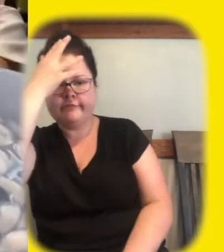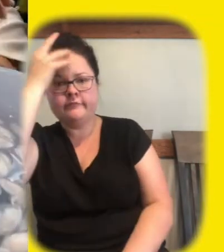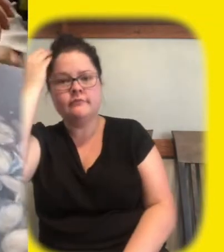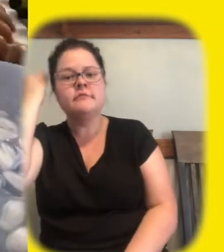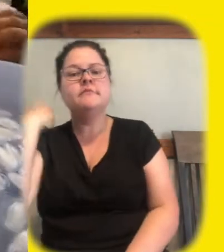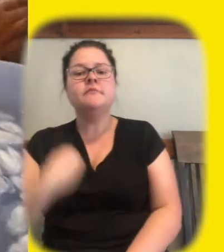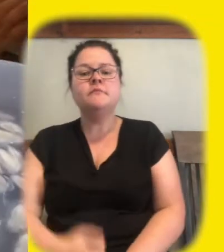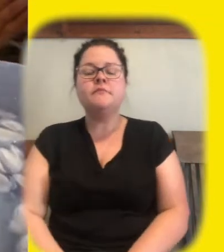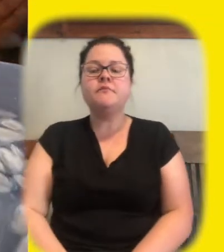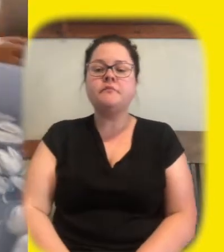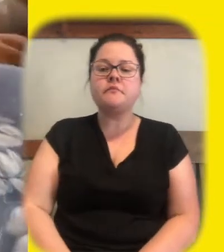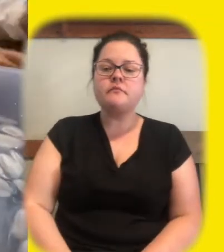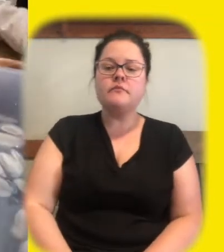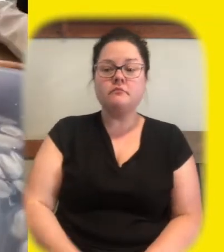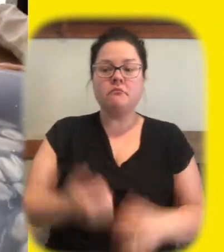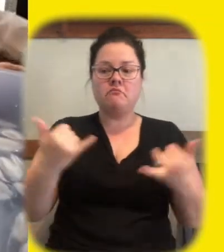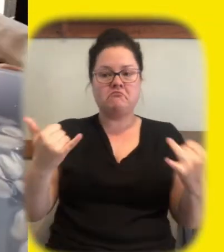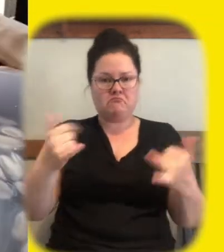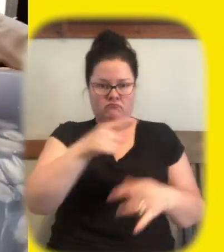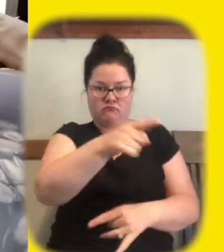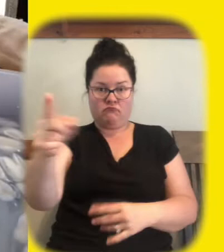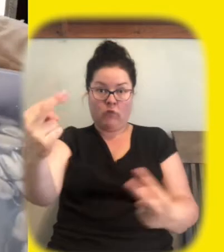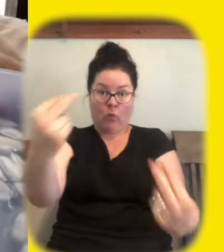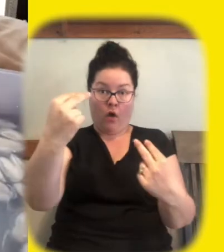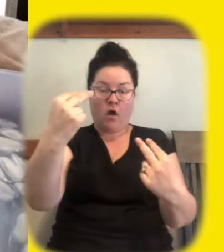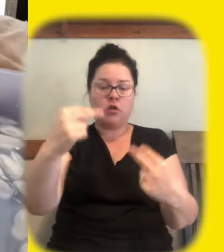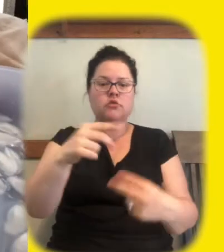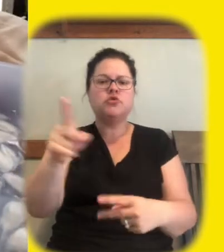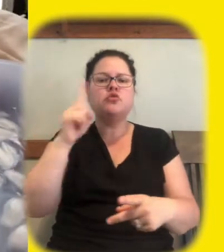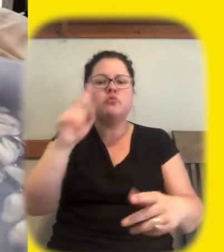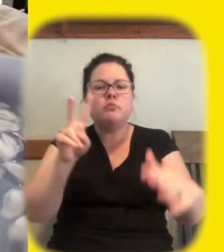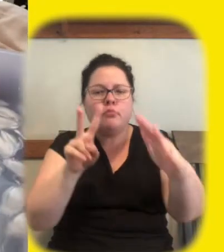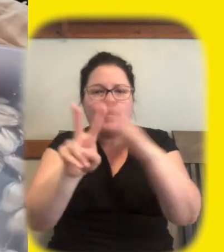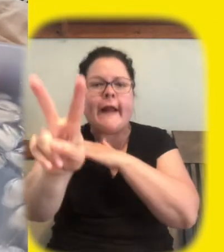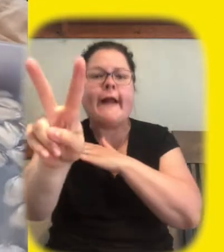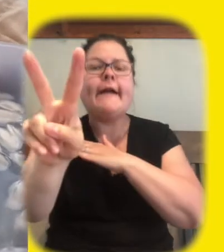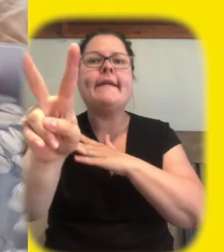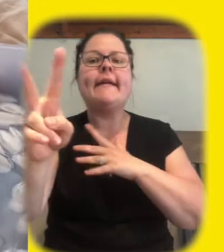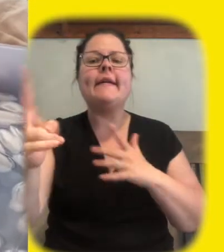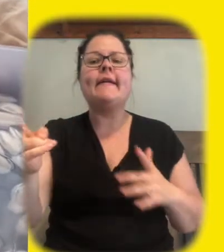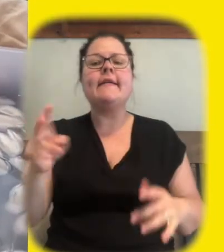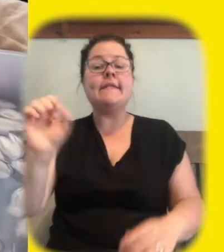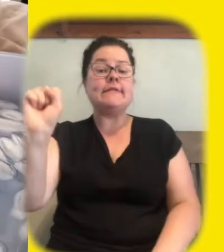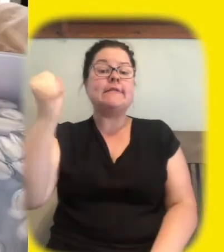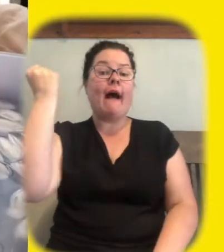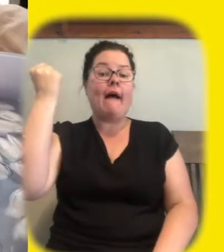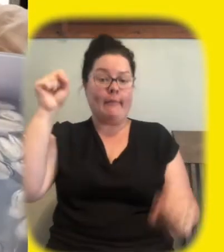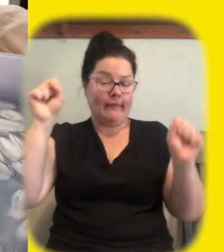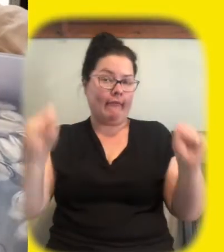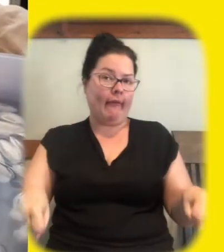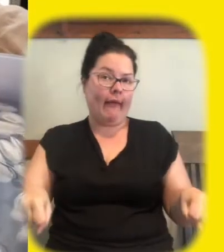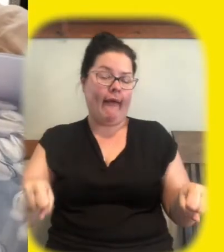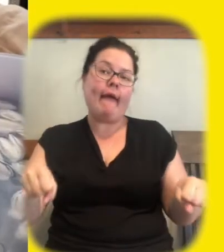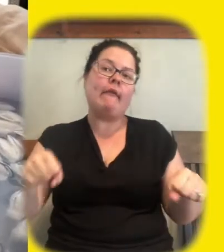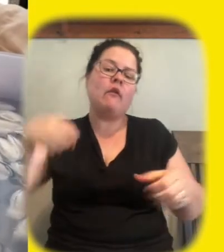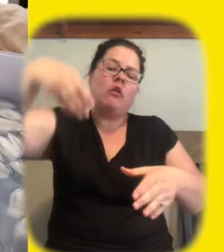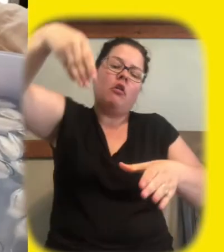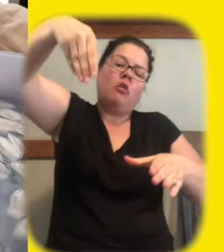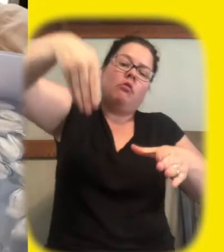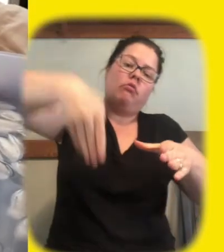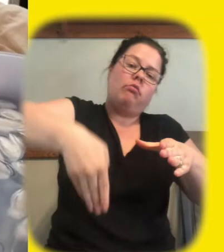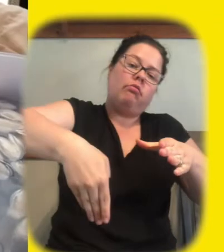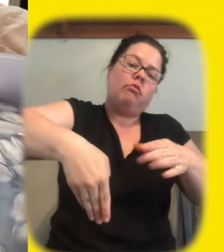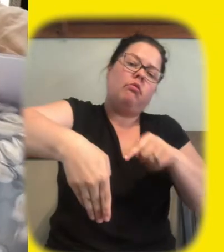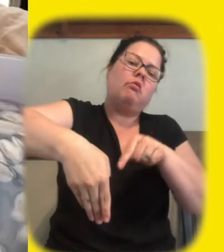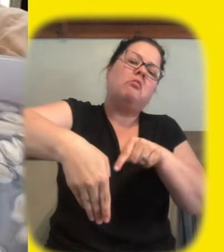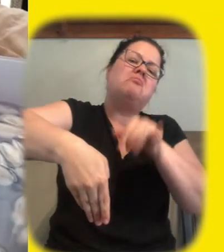we're gonna have our audience predict how long can simon keep his hand in this bowl of ice